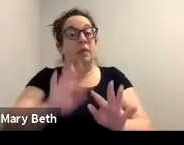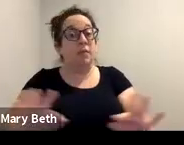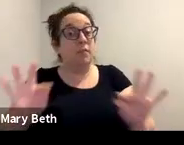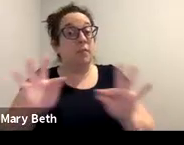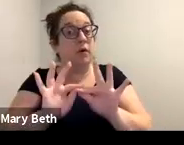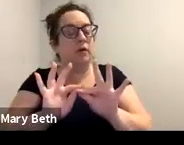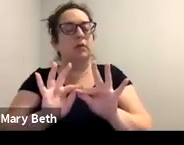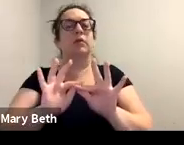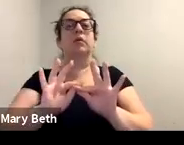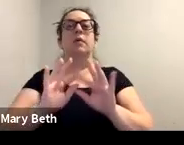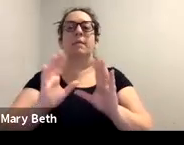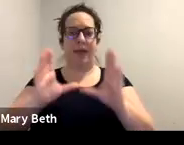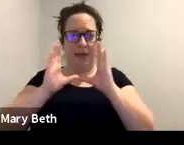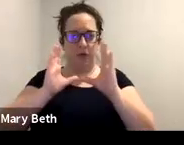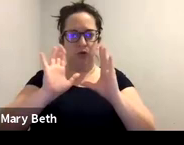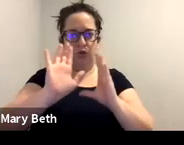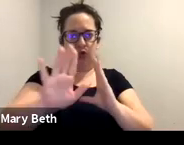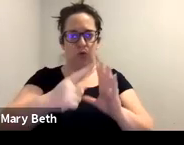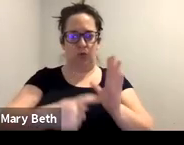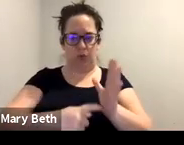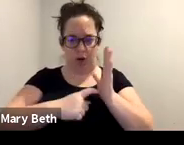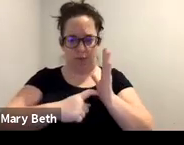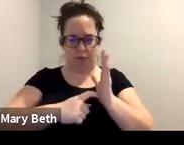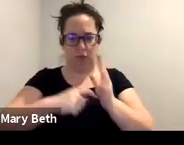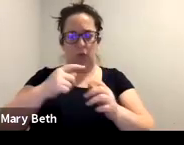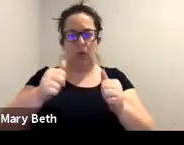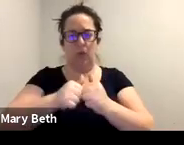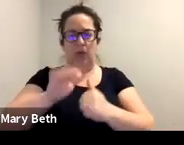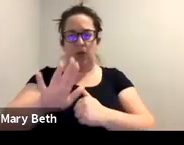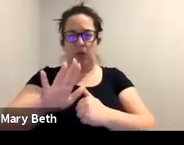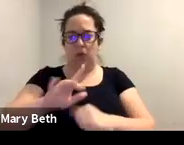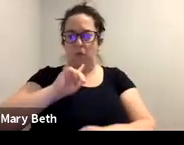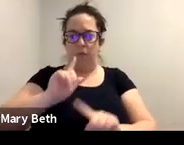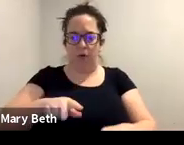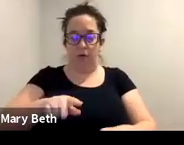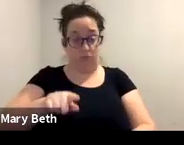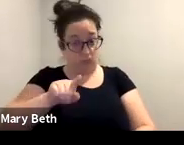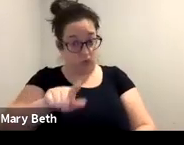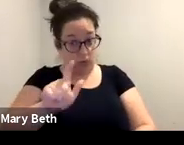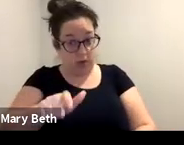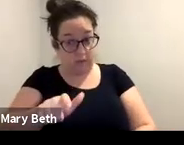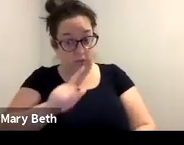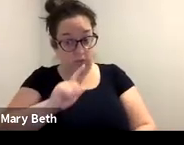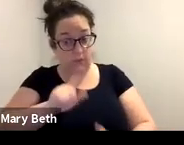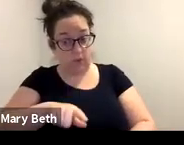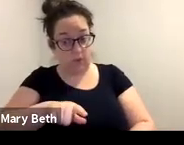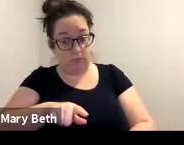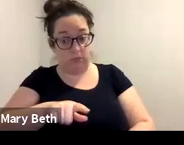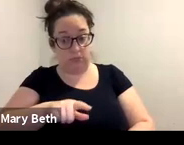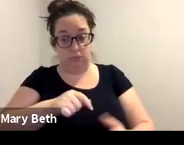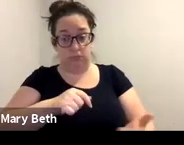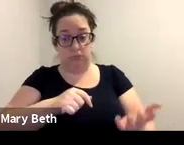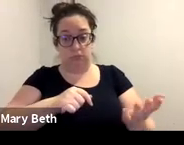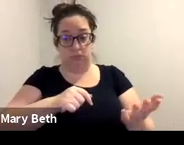what your requirements are with your reporting. Do you have to report how many undocumented people you're working